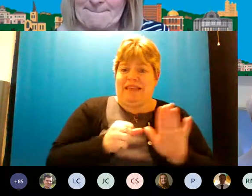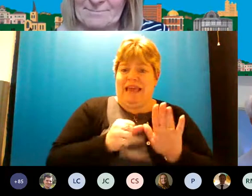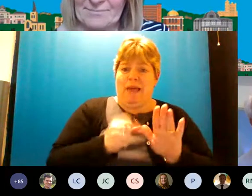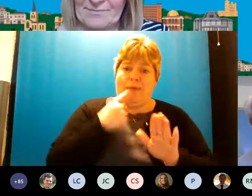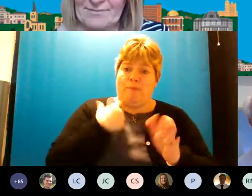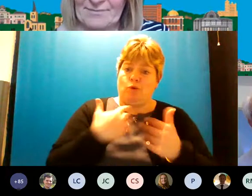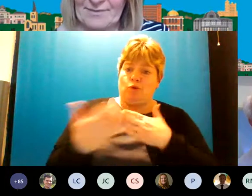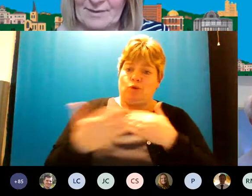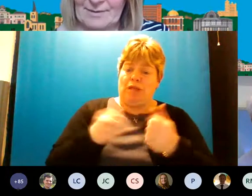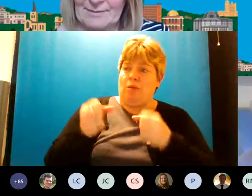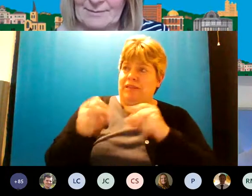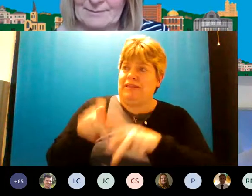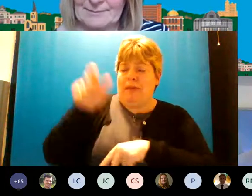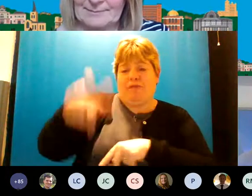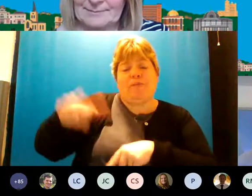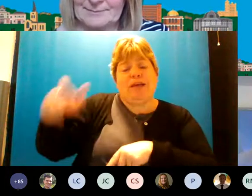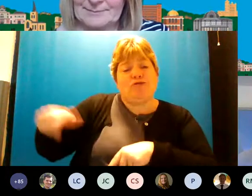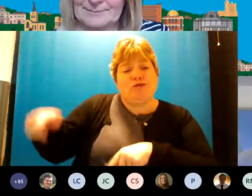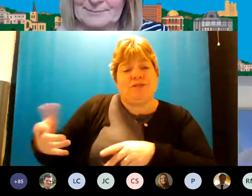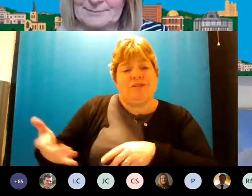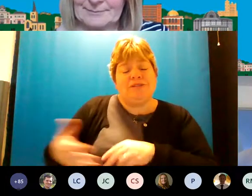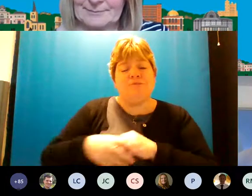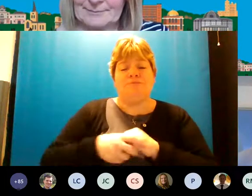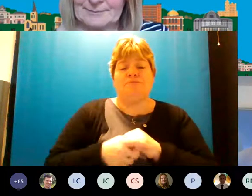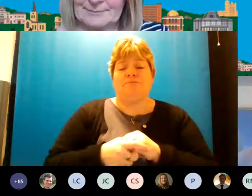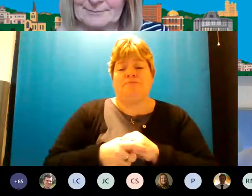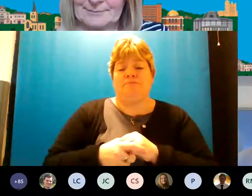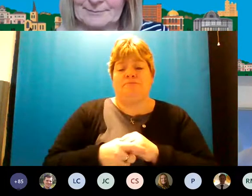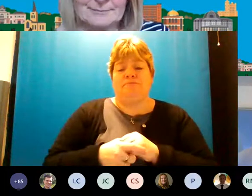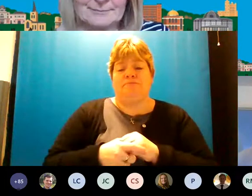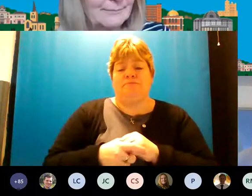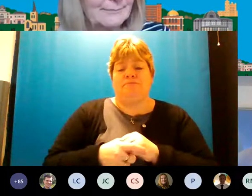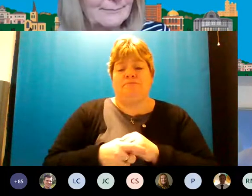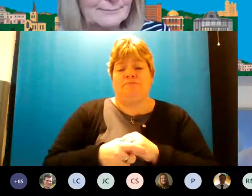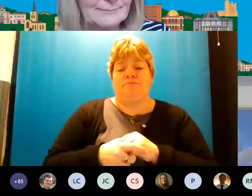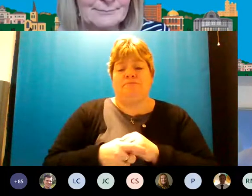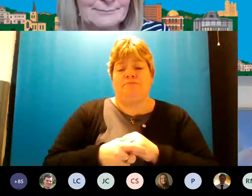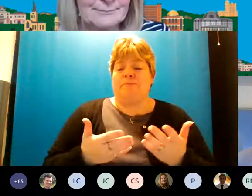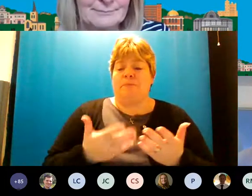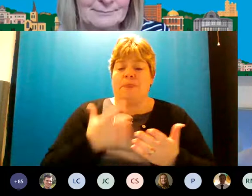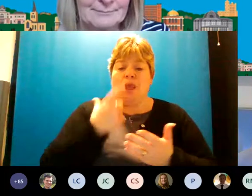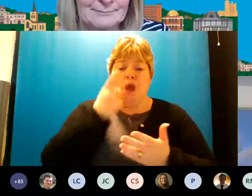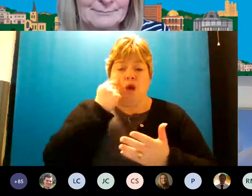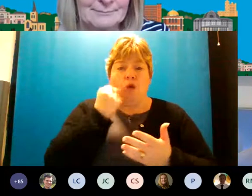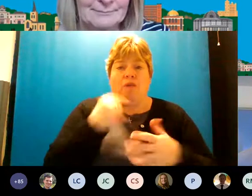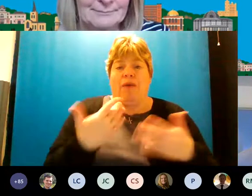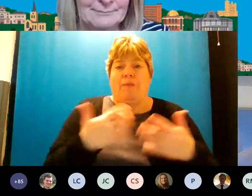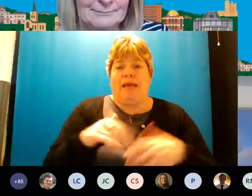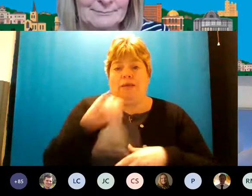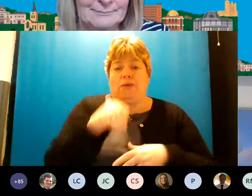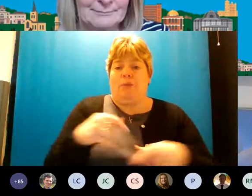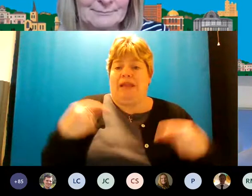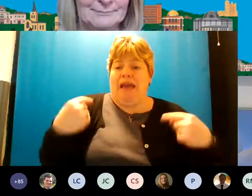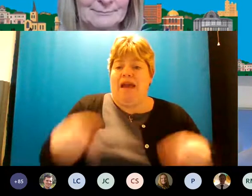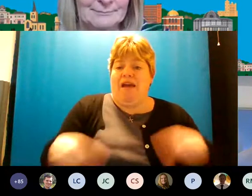with this type of patient could could there be somebody available to help out at a